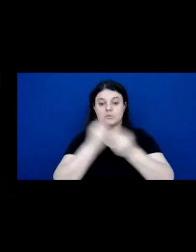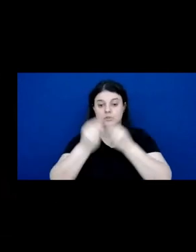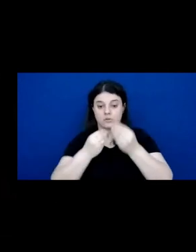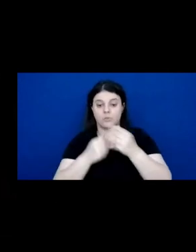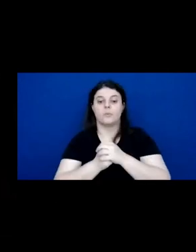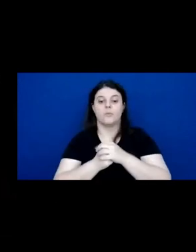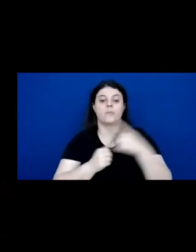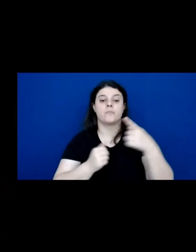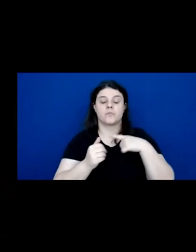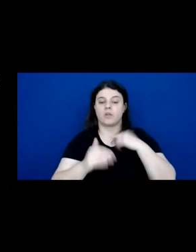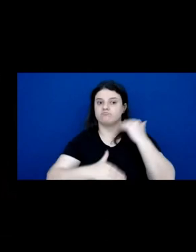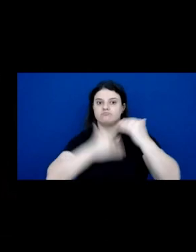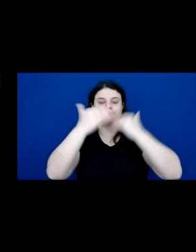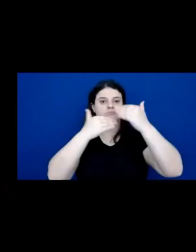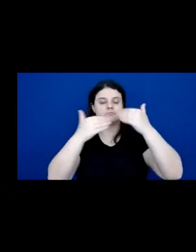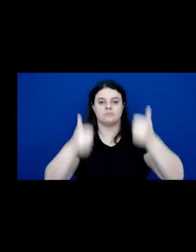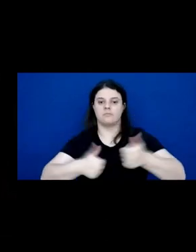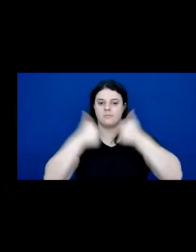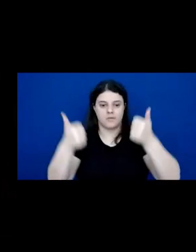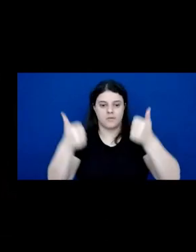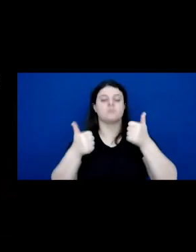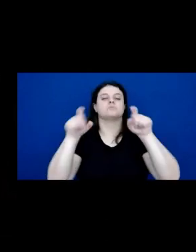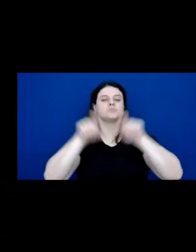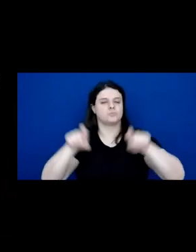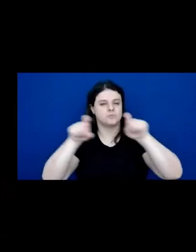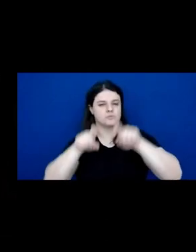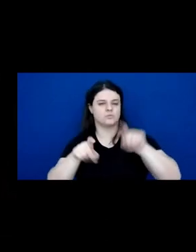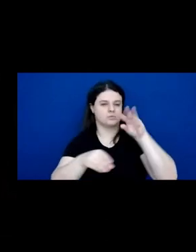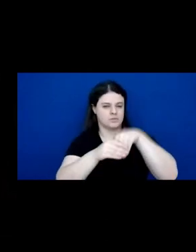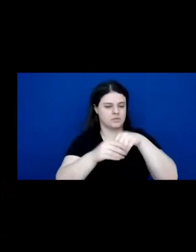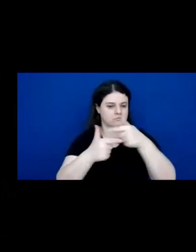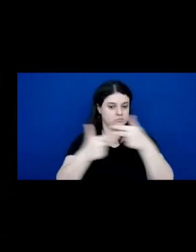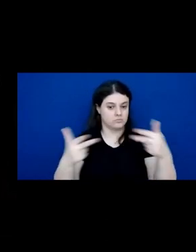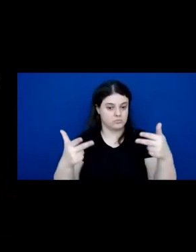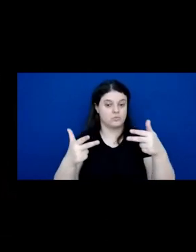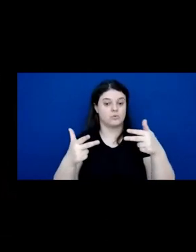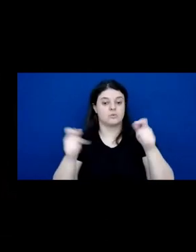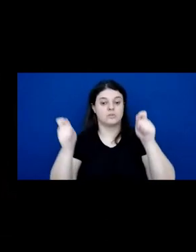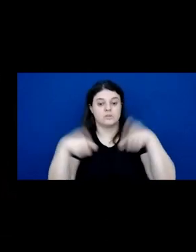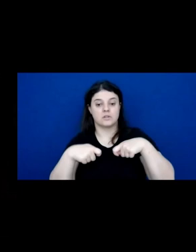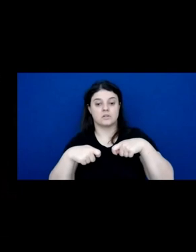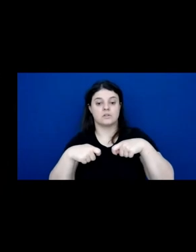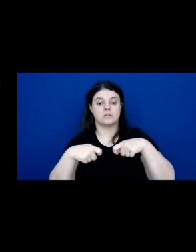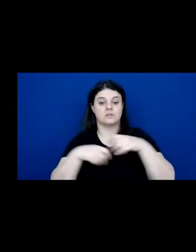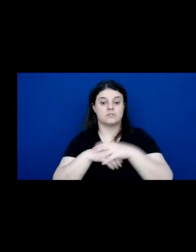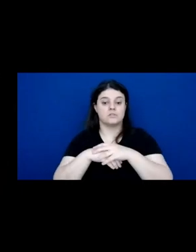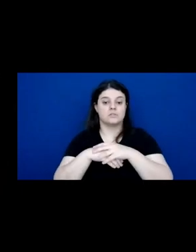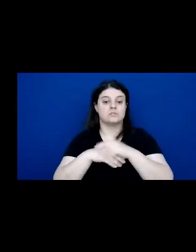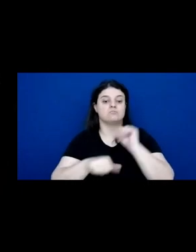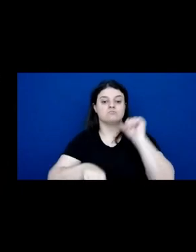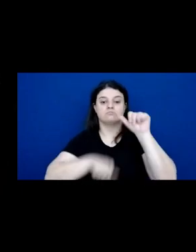improved. The advent of personal computers and devices have ushered in a revolution in how we access information.